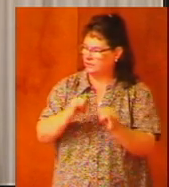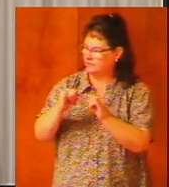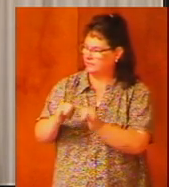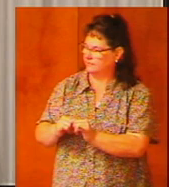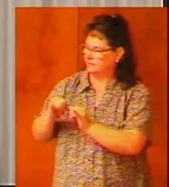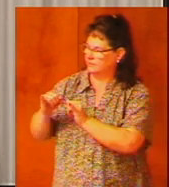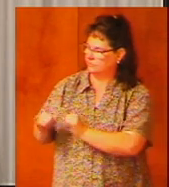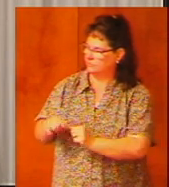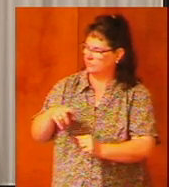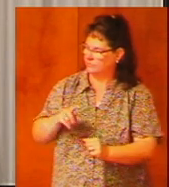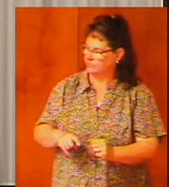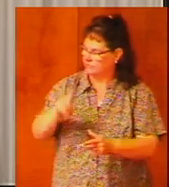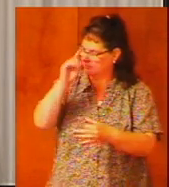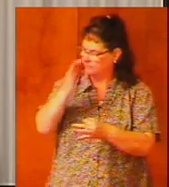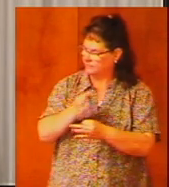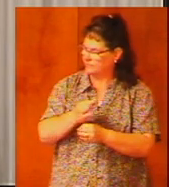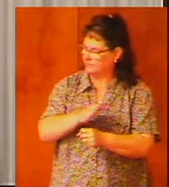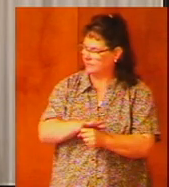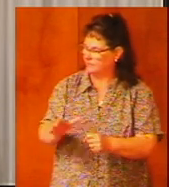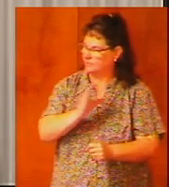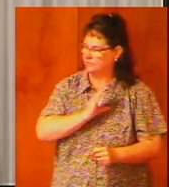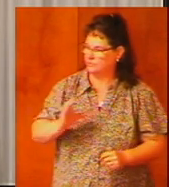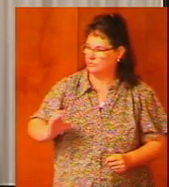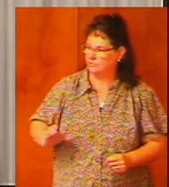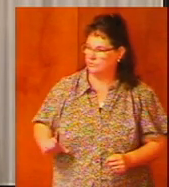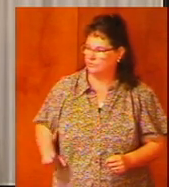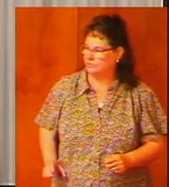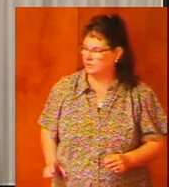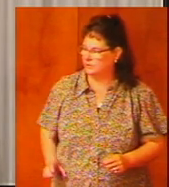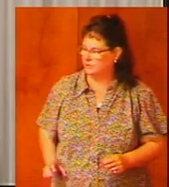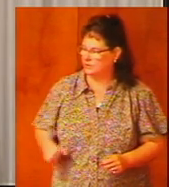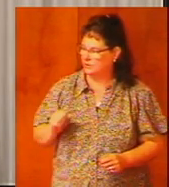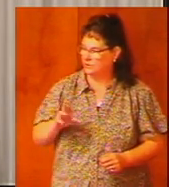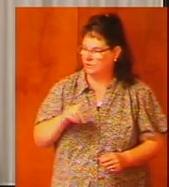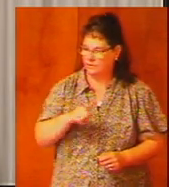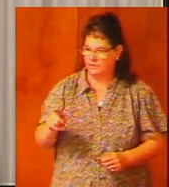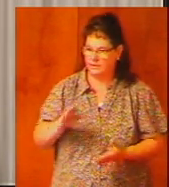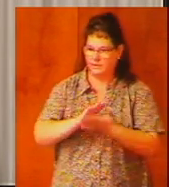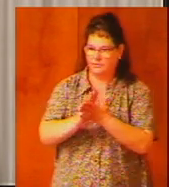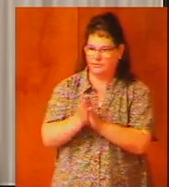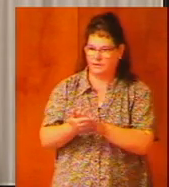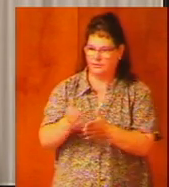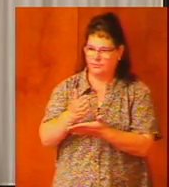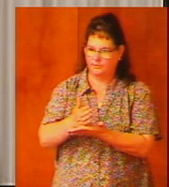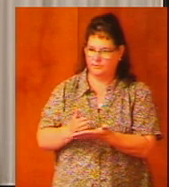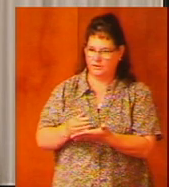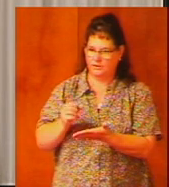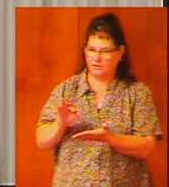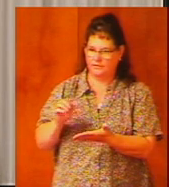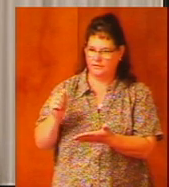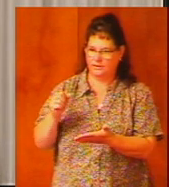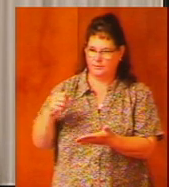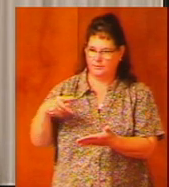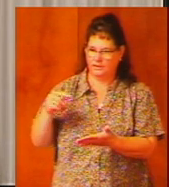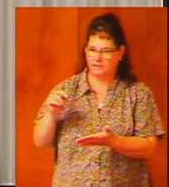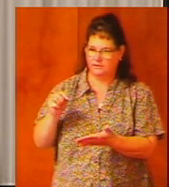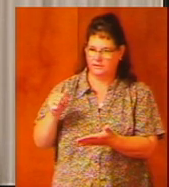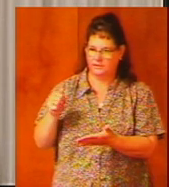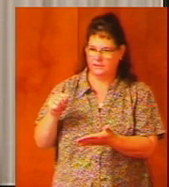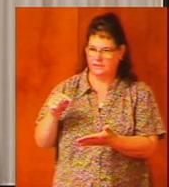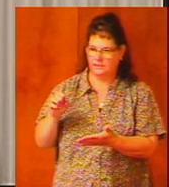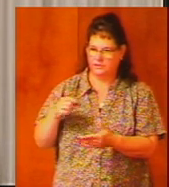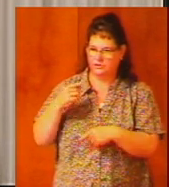must be faithful to Christ or they become part of an apostate generation